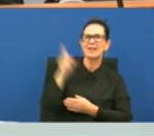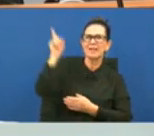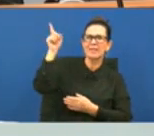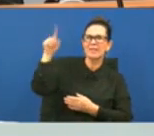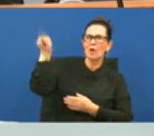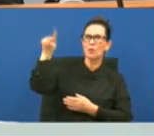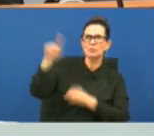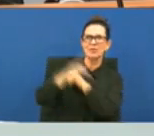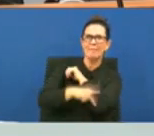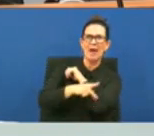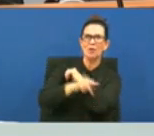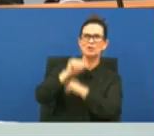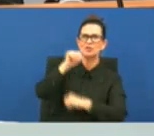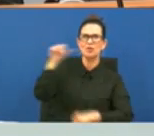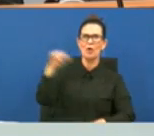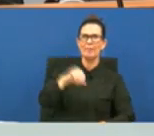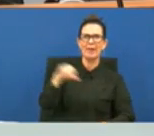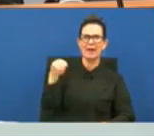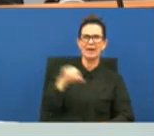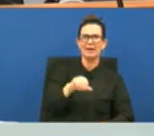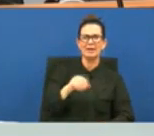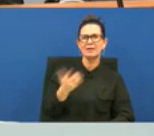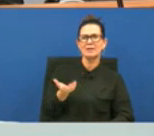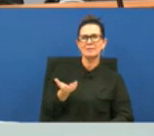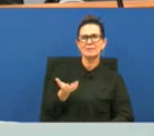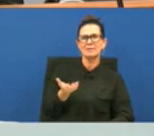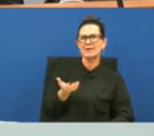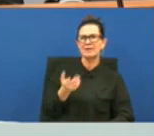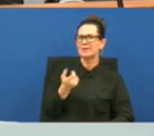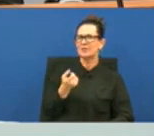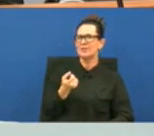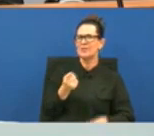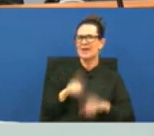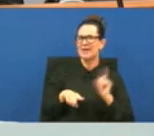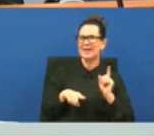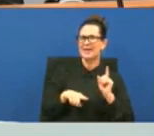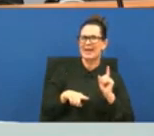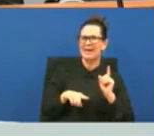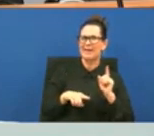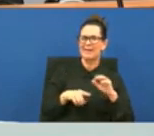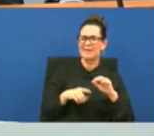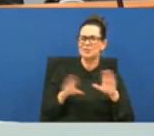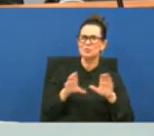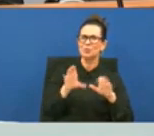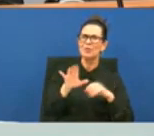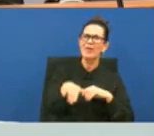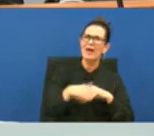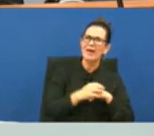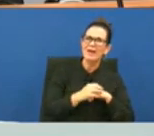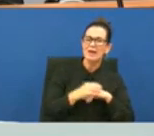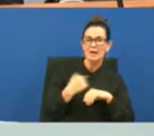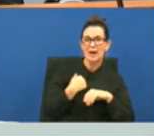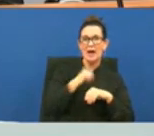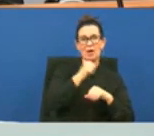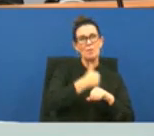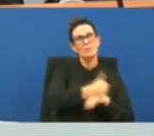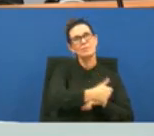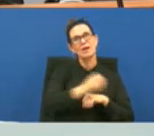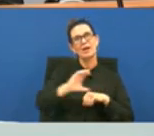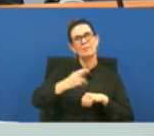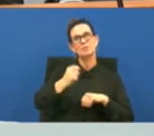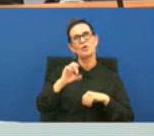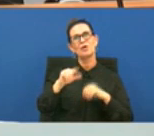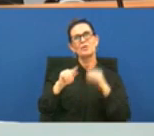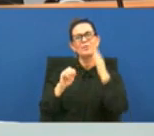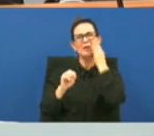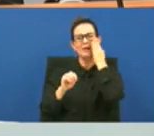a house cannot build on that kind of shaky foundation and i don't blame charlotte i'm sorry she's